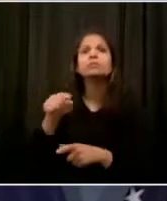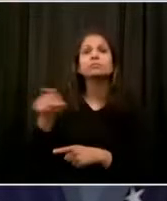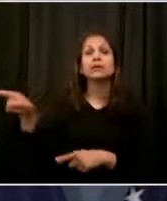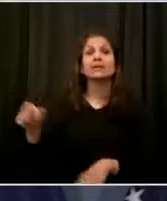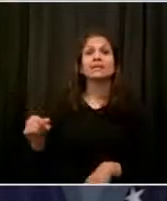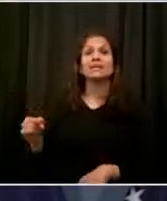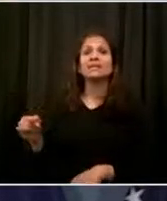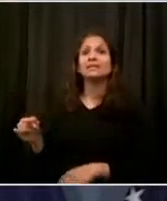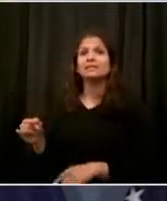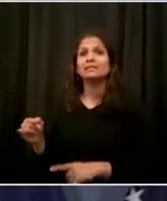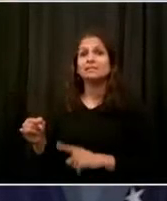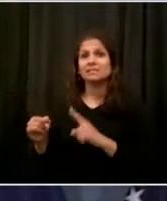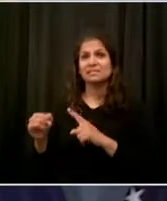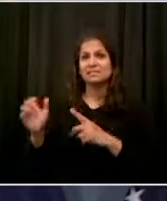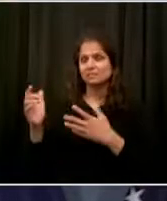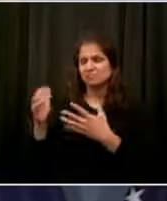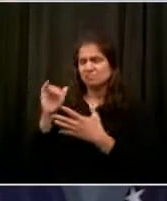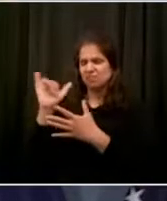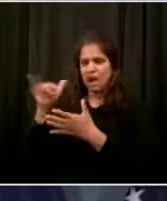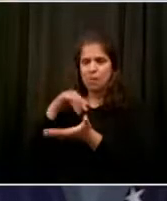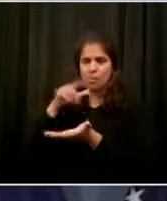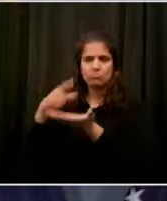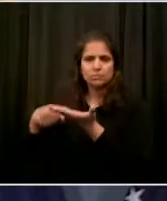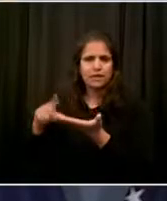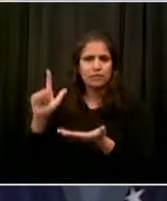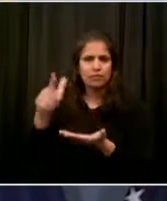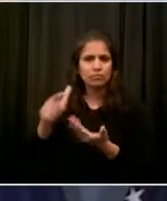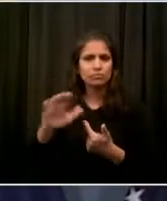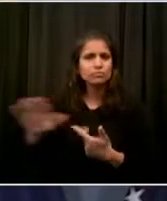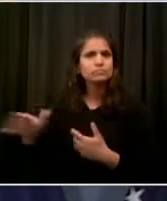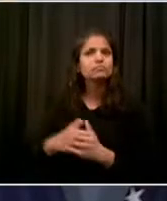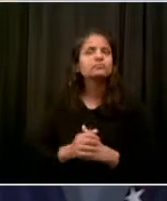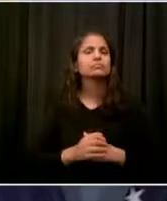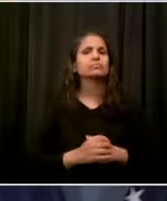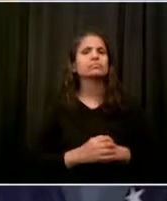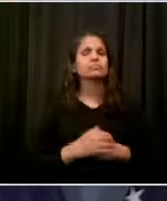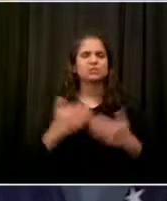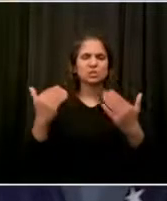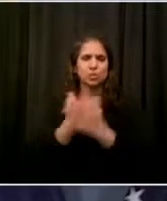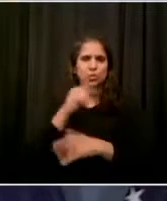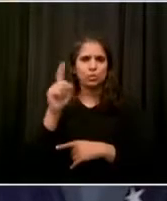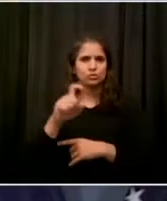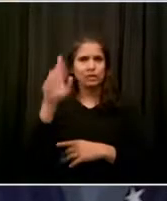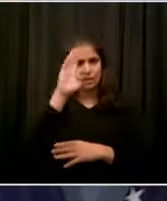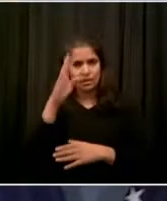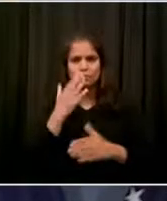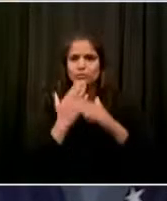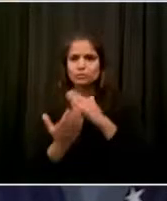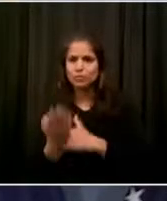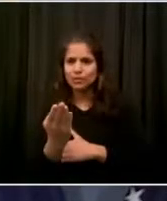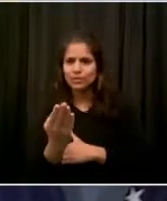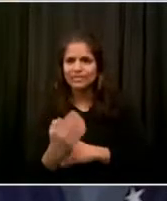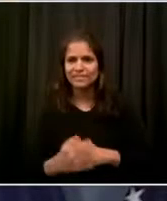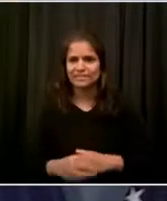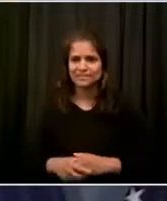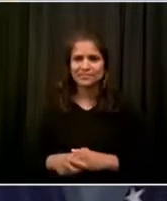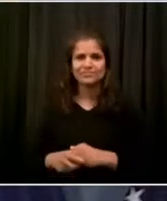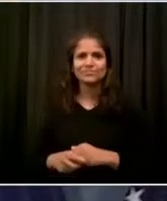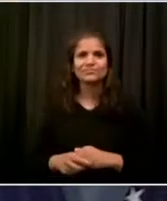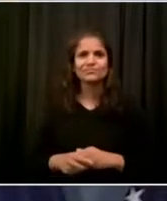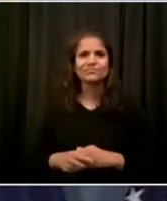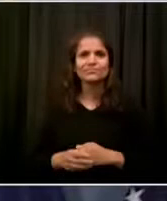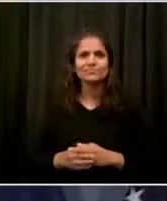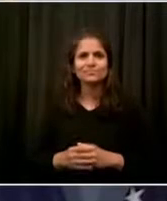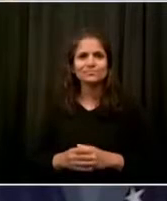Good morning. Good morning, Jake. Hi. So, yesterday, we published multiple videos of